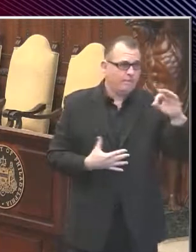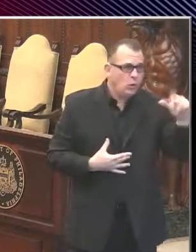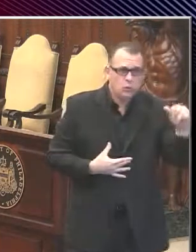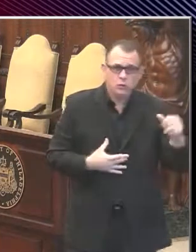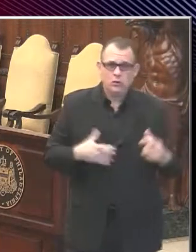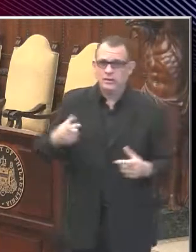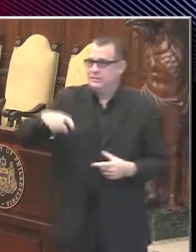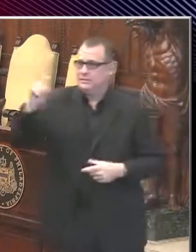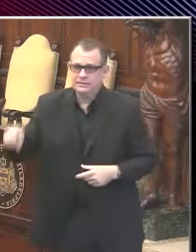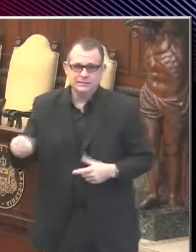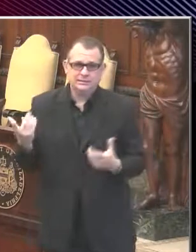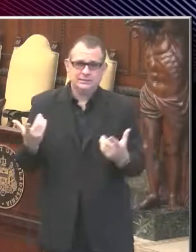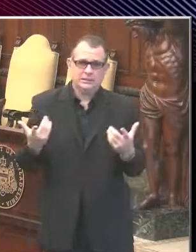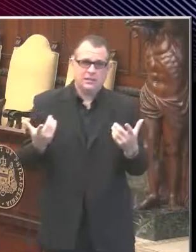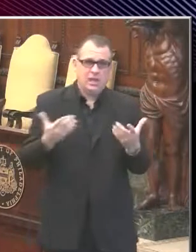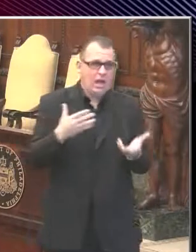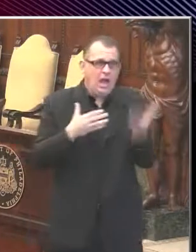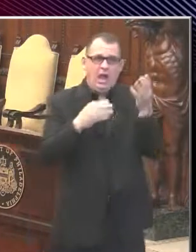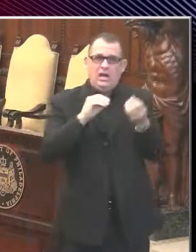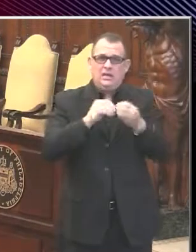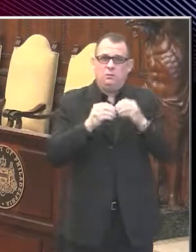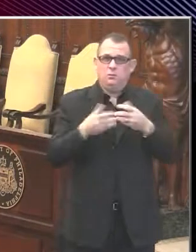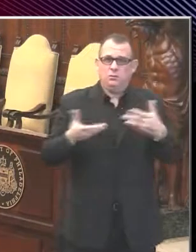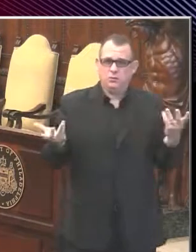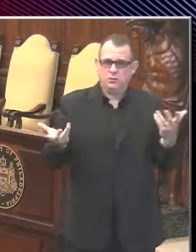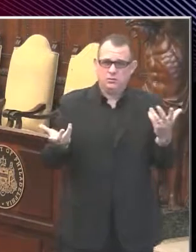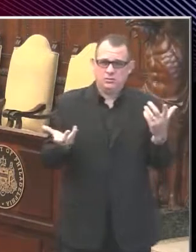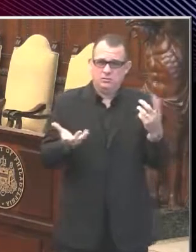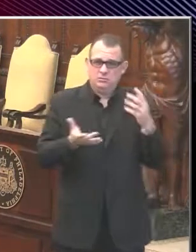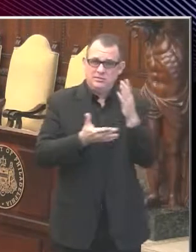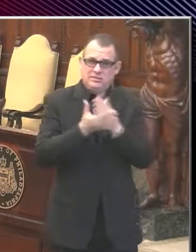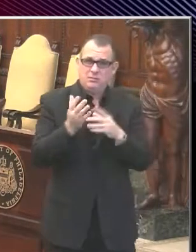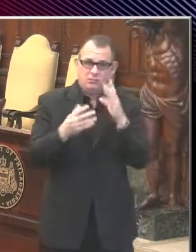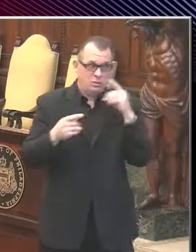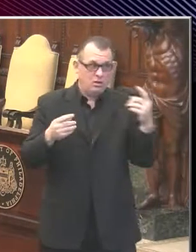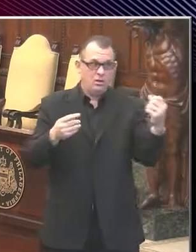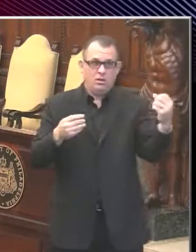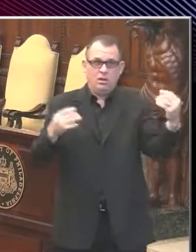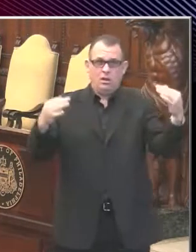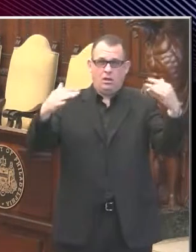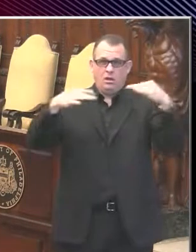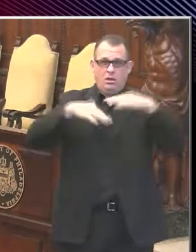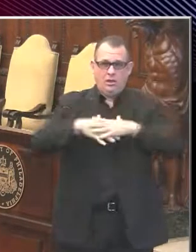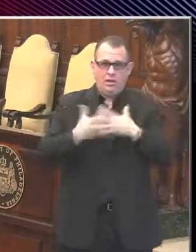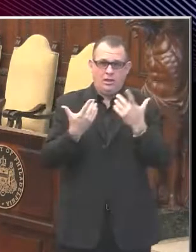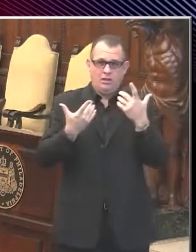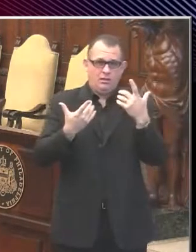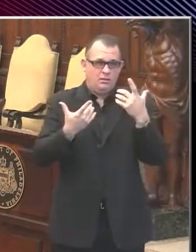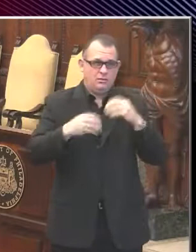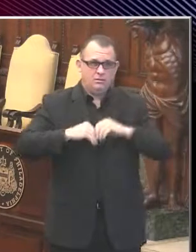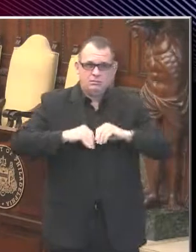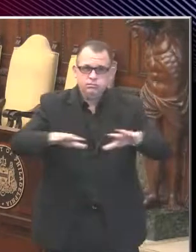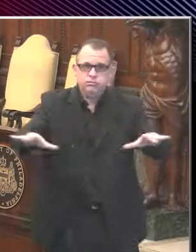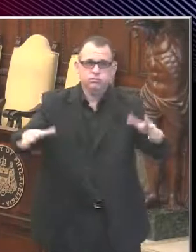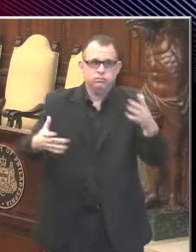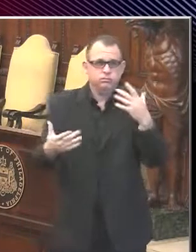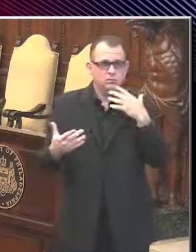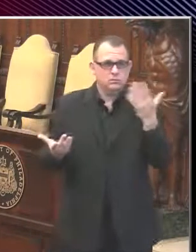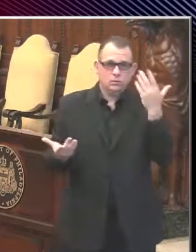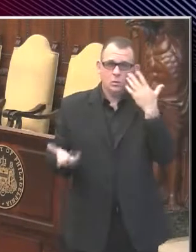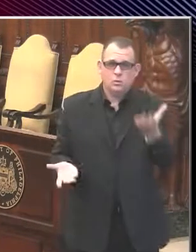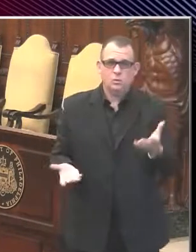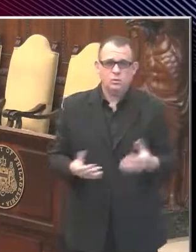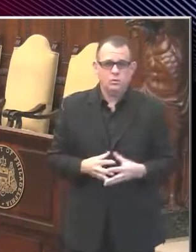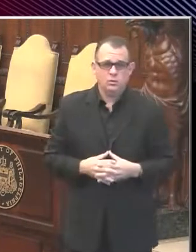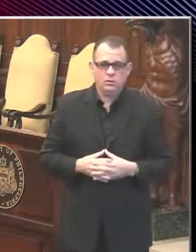people coming here. They'll also infect some other people who come here. And just the fact that similar actions have been